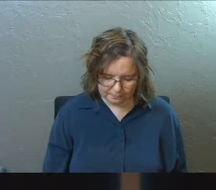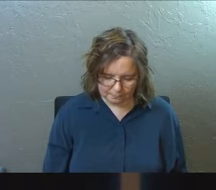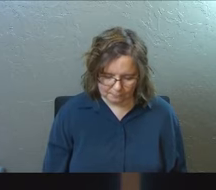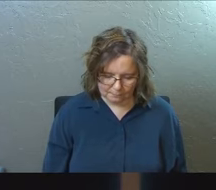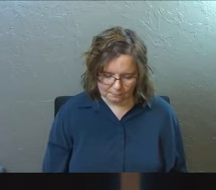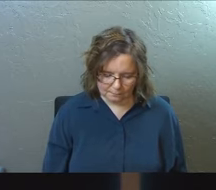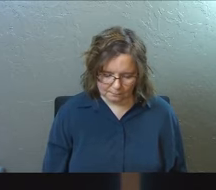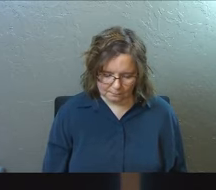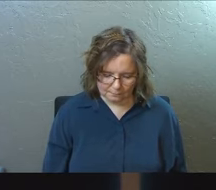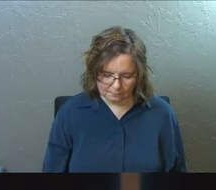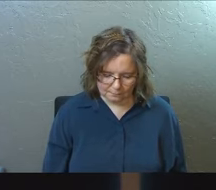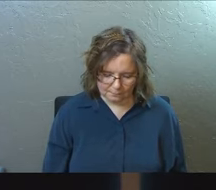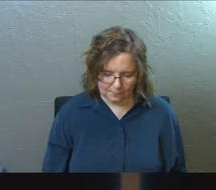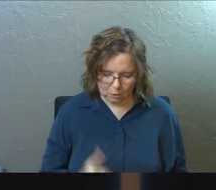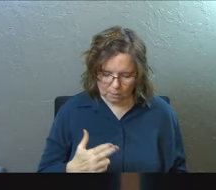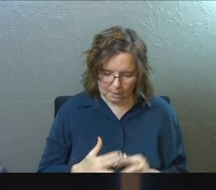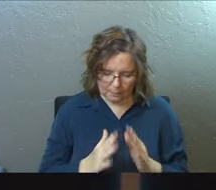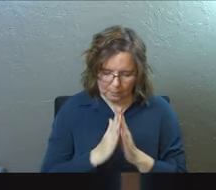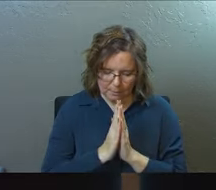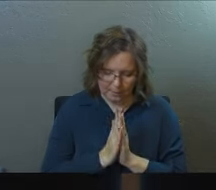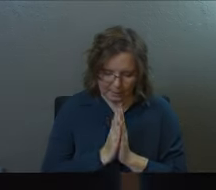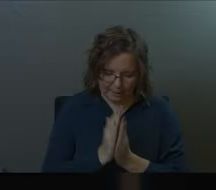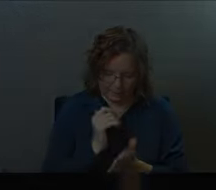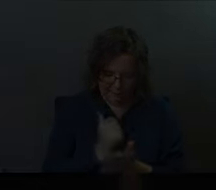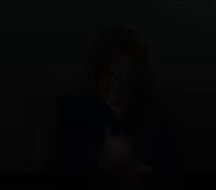may it be Jesus in your name we pray amen amen